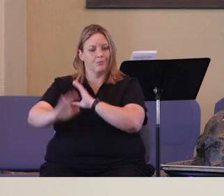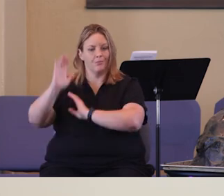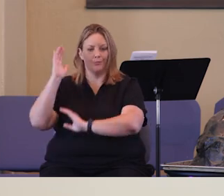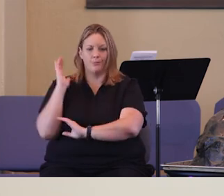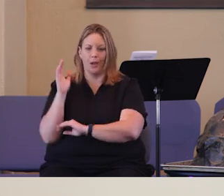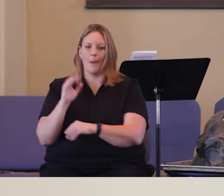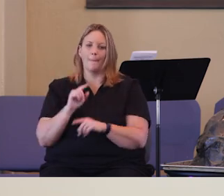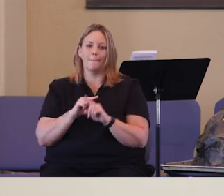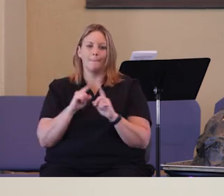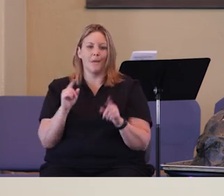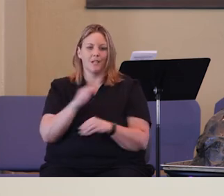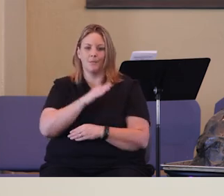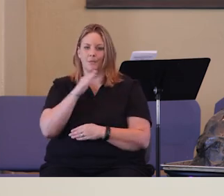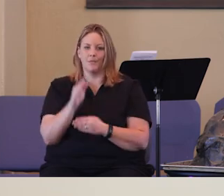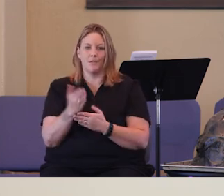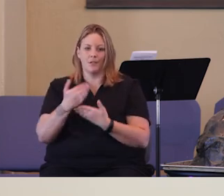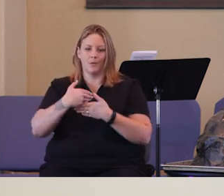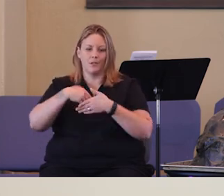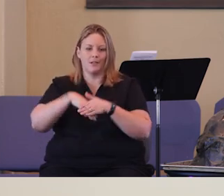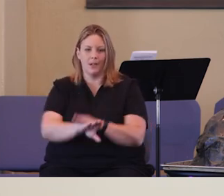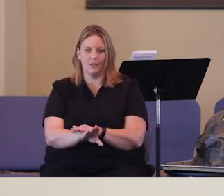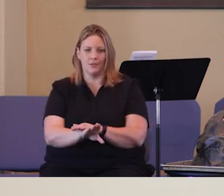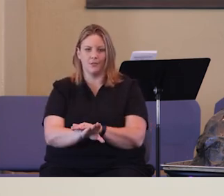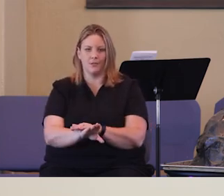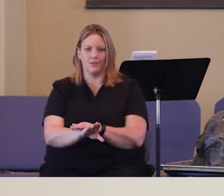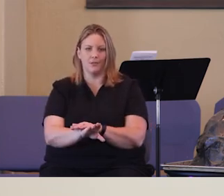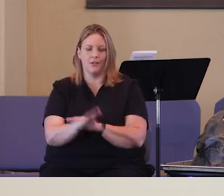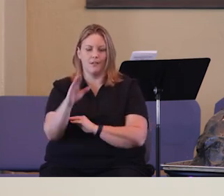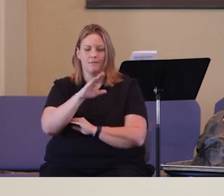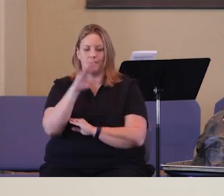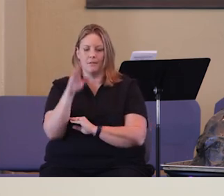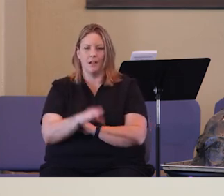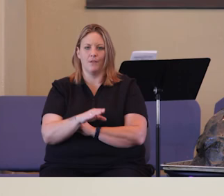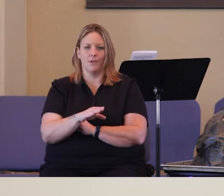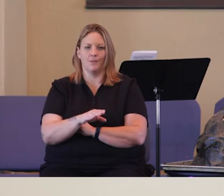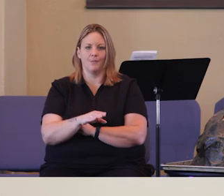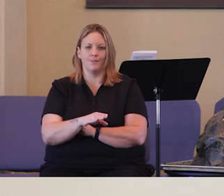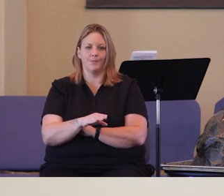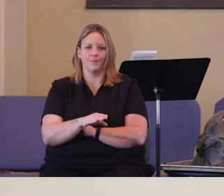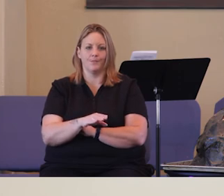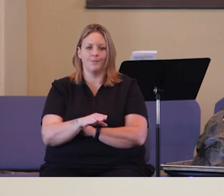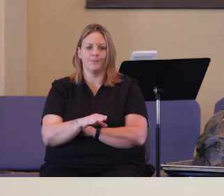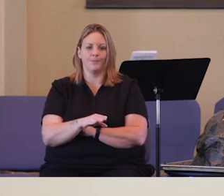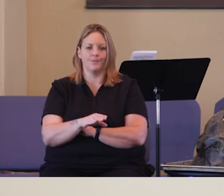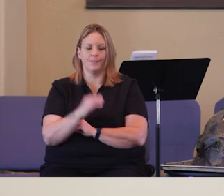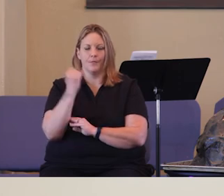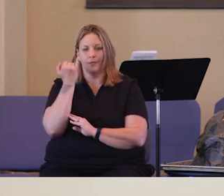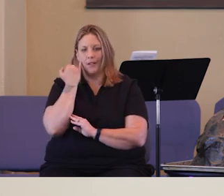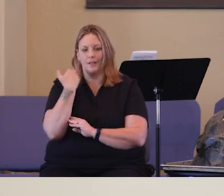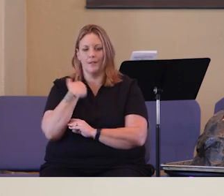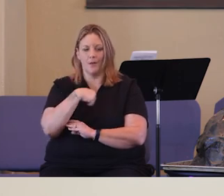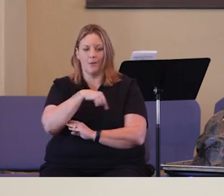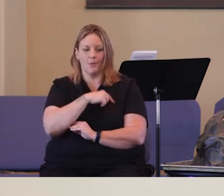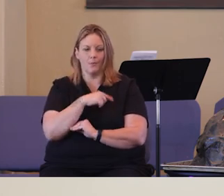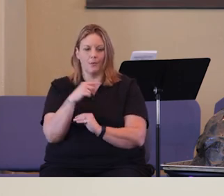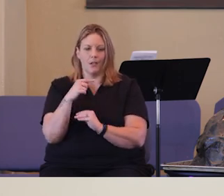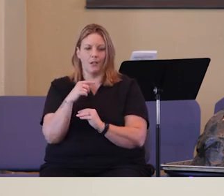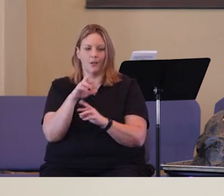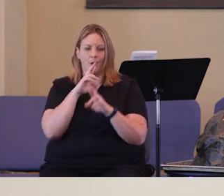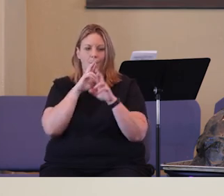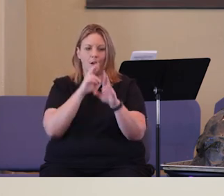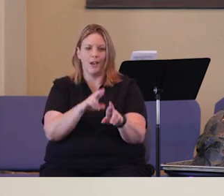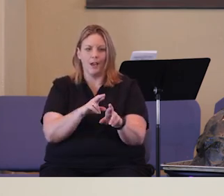the get-go. But he was never going to step foot in the promised land because of it. And when we